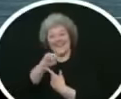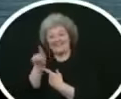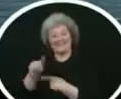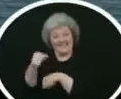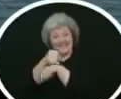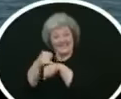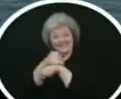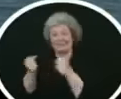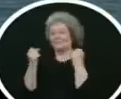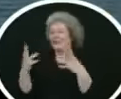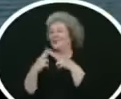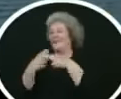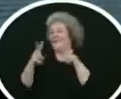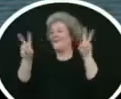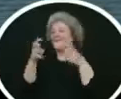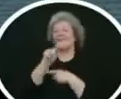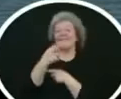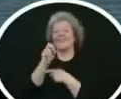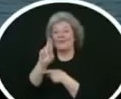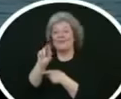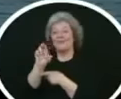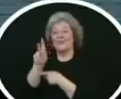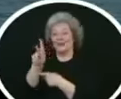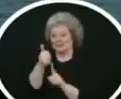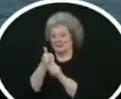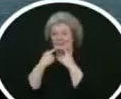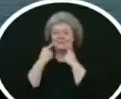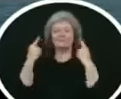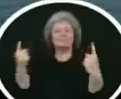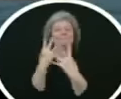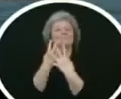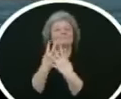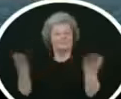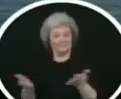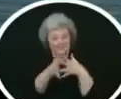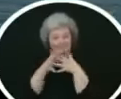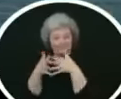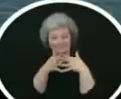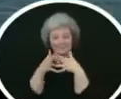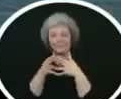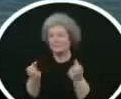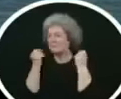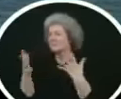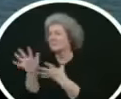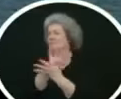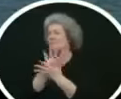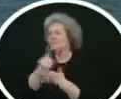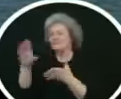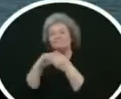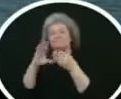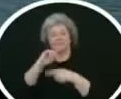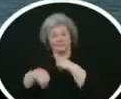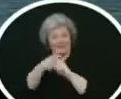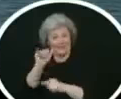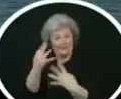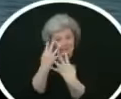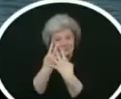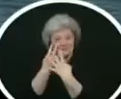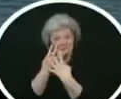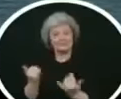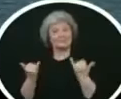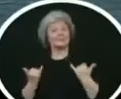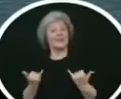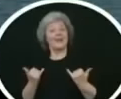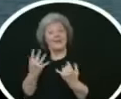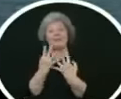alcatraz island a unit of the national park service at golden gate national recreation area or the rock as it has